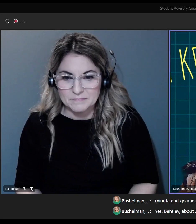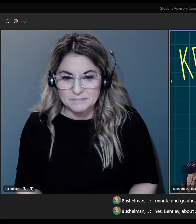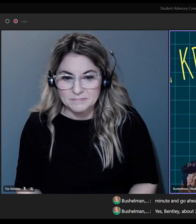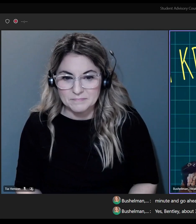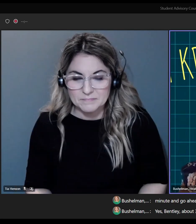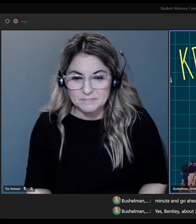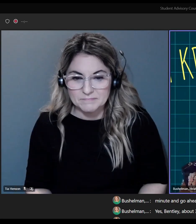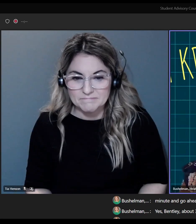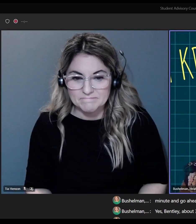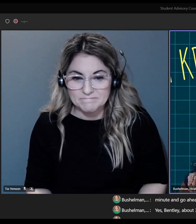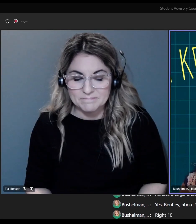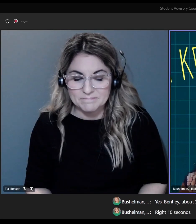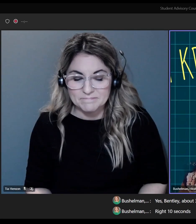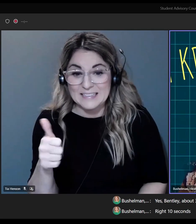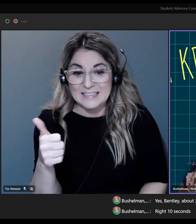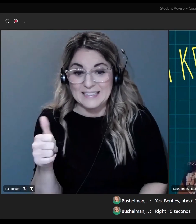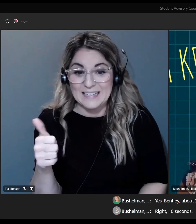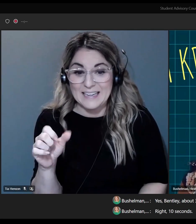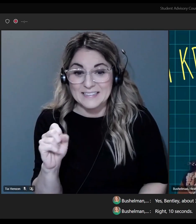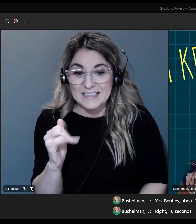All right. 10 seconds.